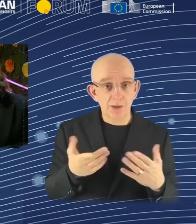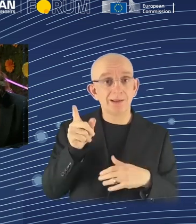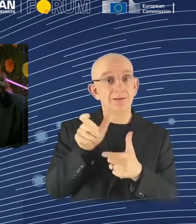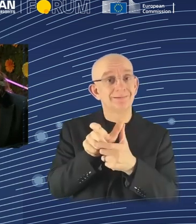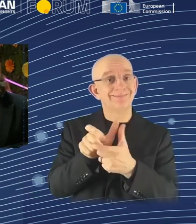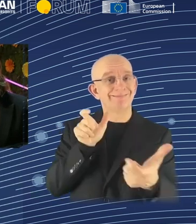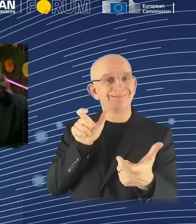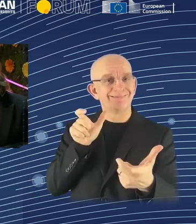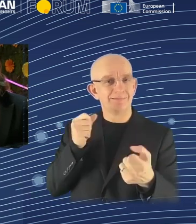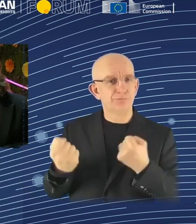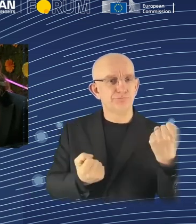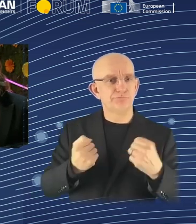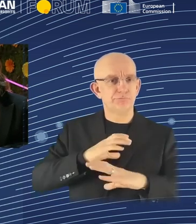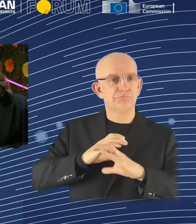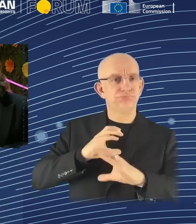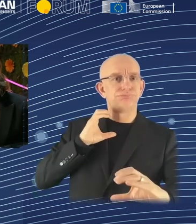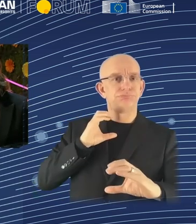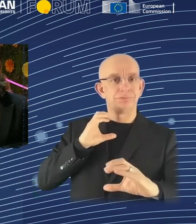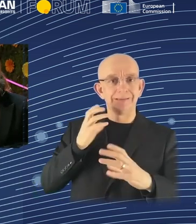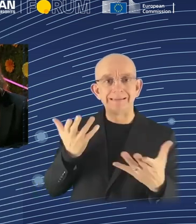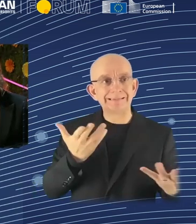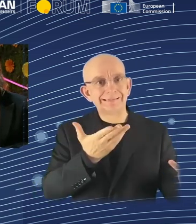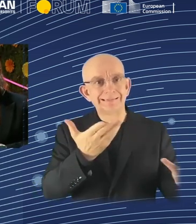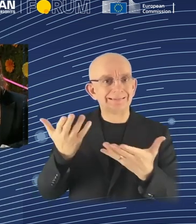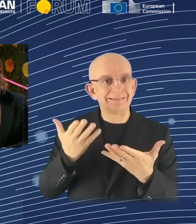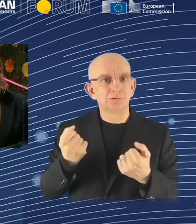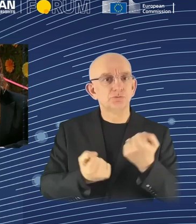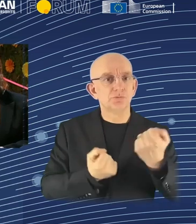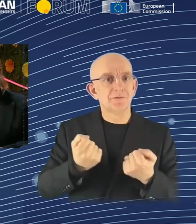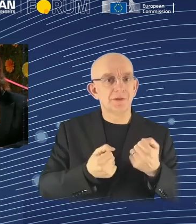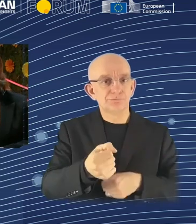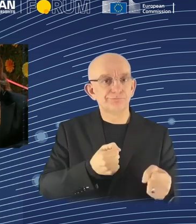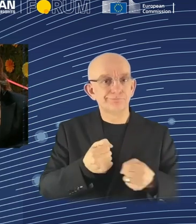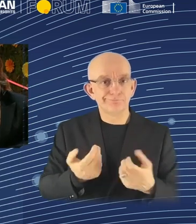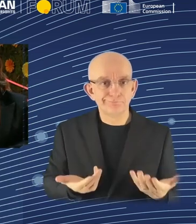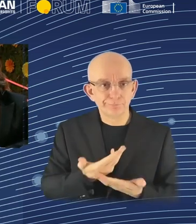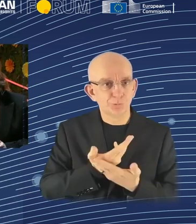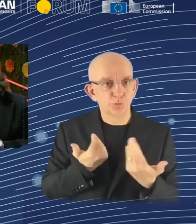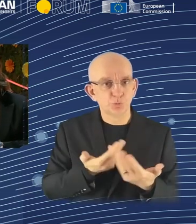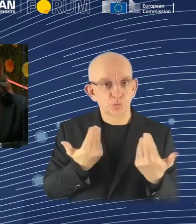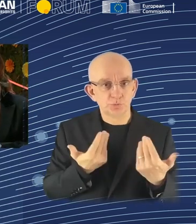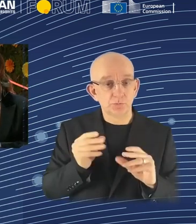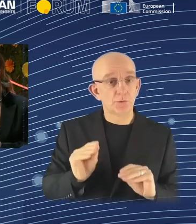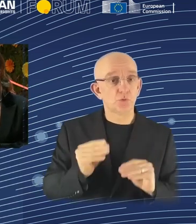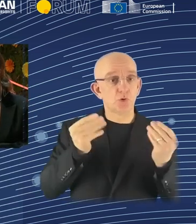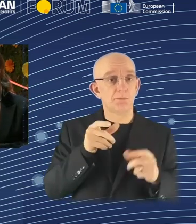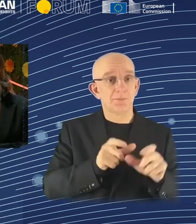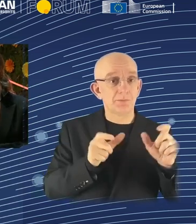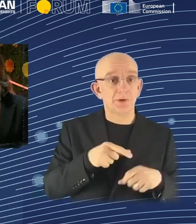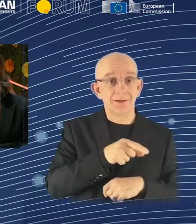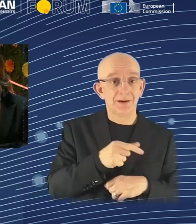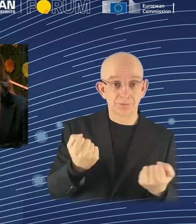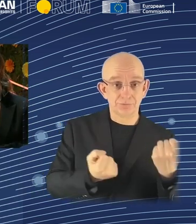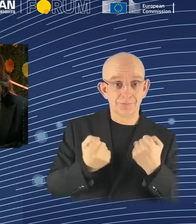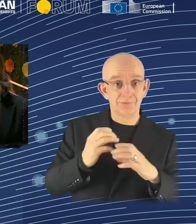finding drivers because young people understood that truck driving careers would no longer exist. So, they didn't go